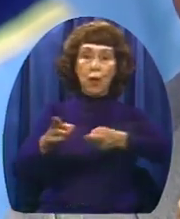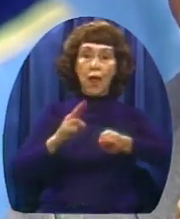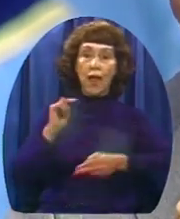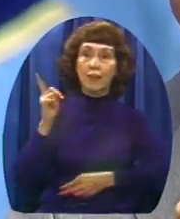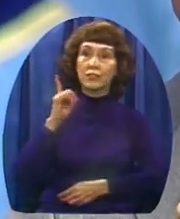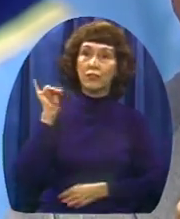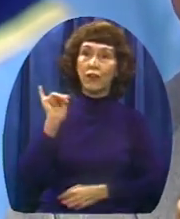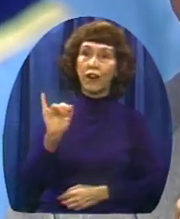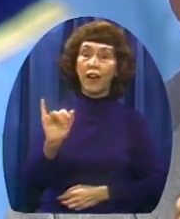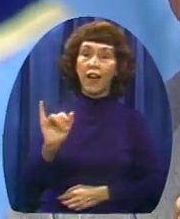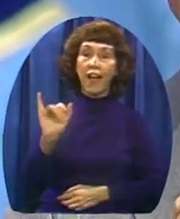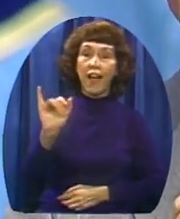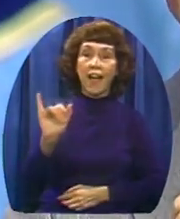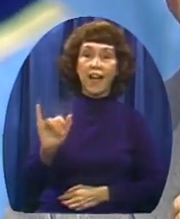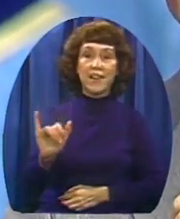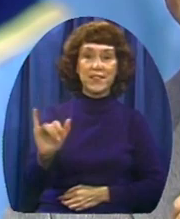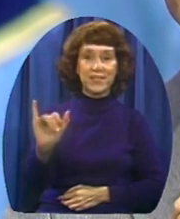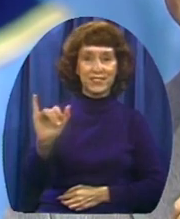Room for things away